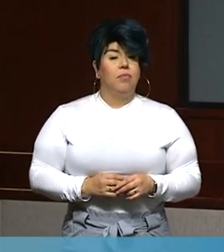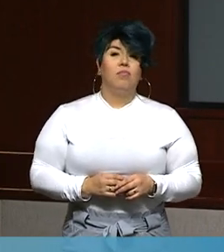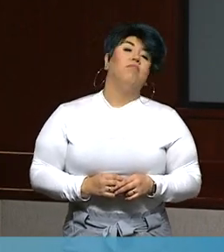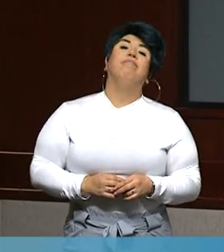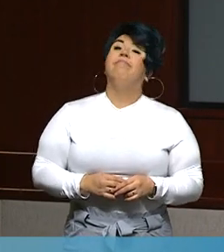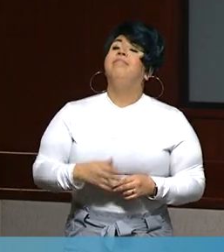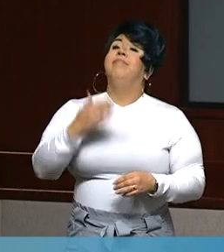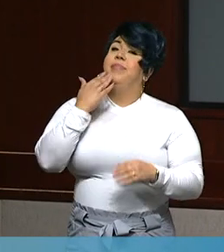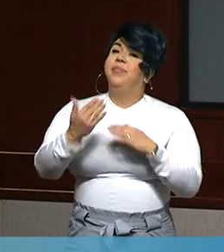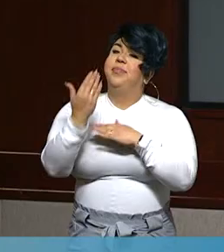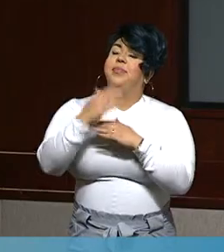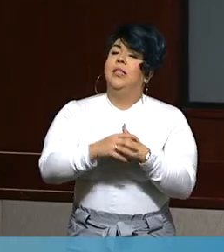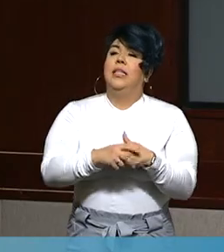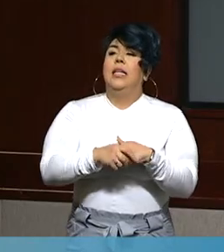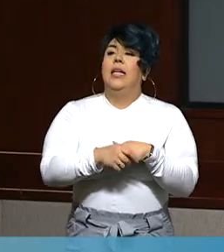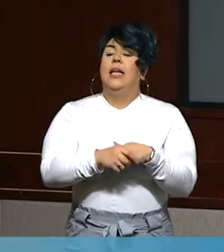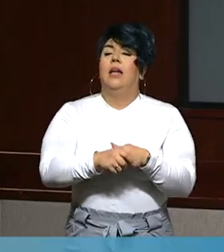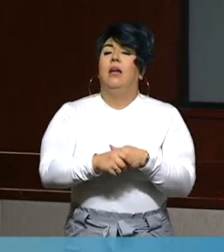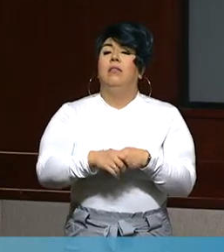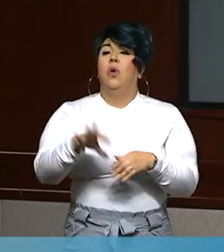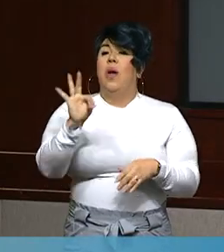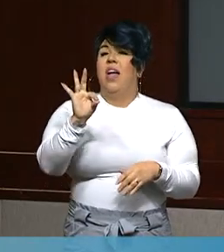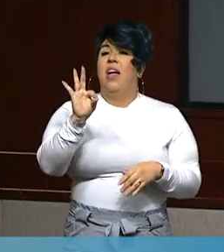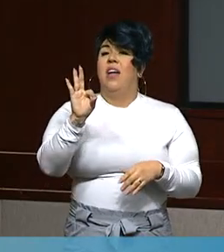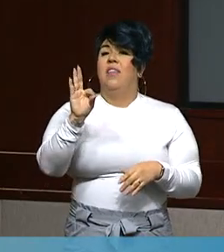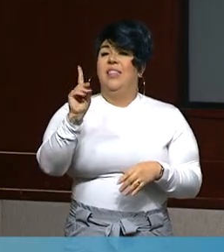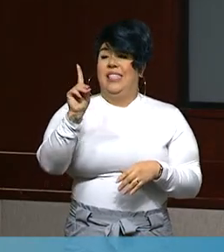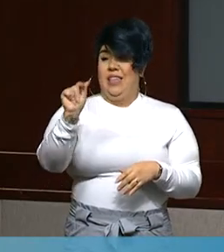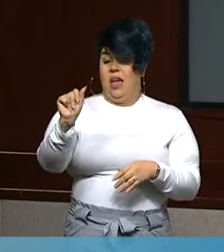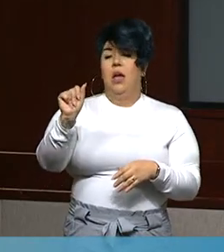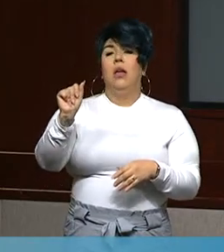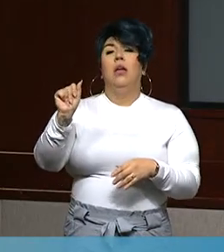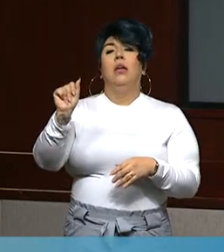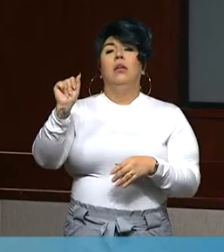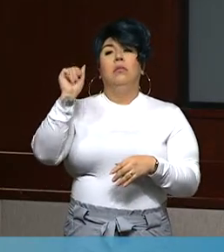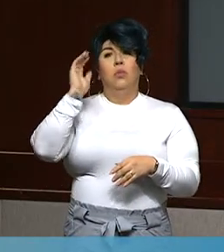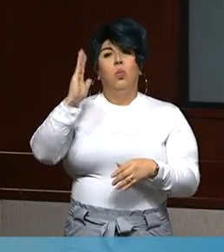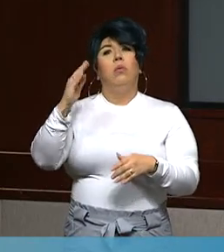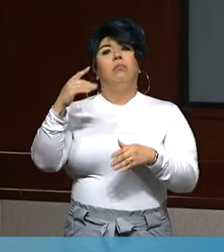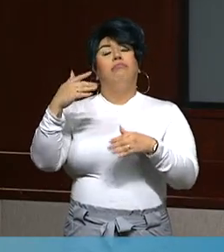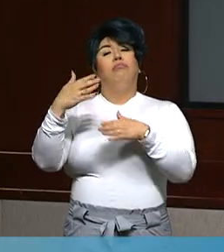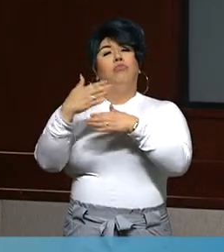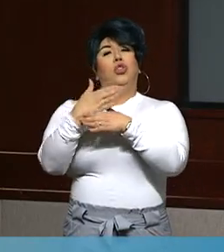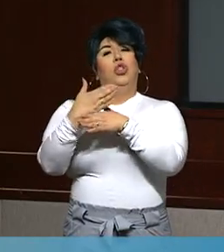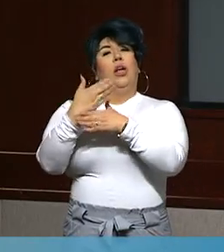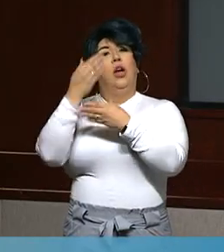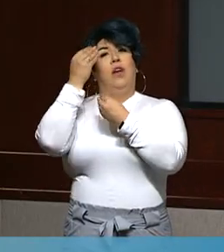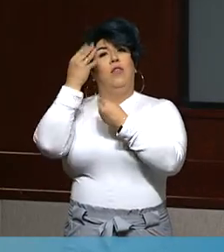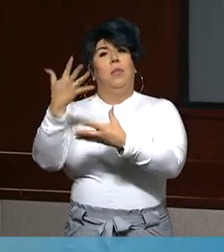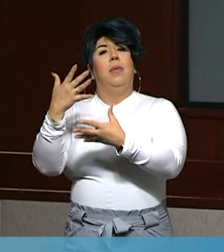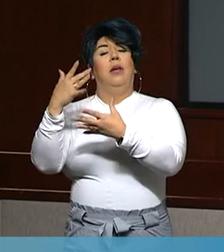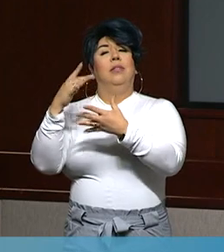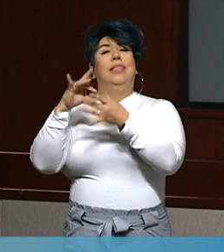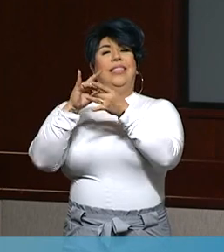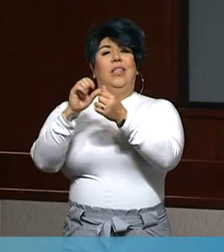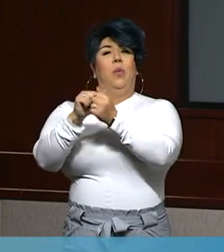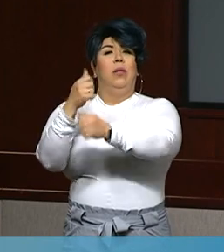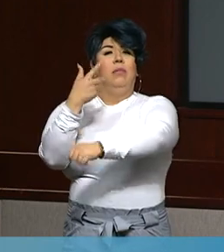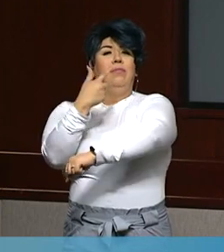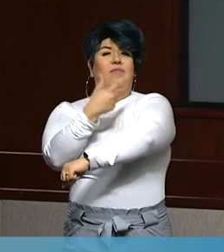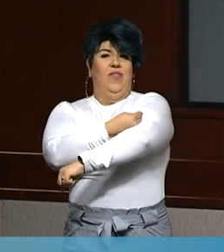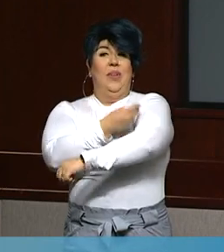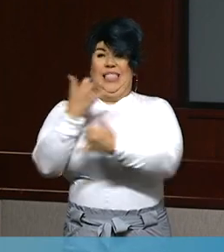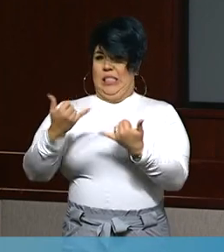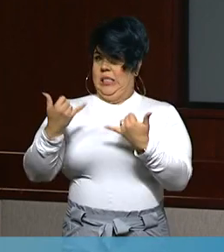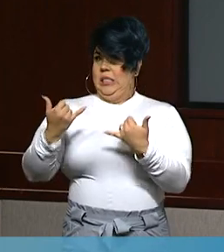Good morning. As you know, the FDA is scheduled to review and make a determination on the Pfizer and BioNTech vaccine